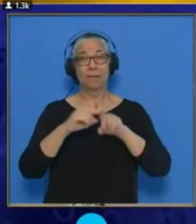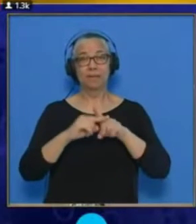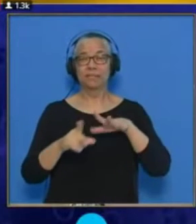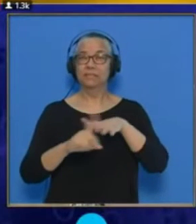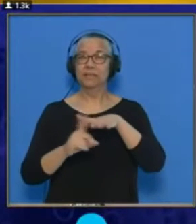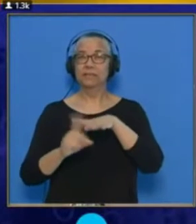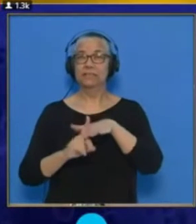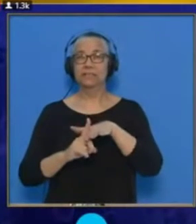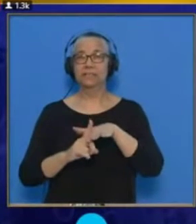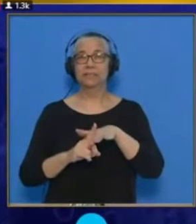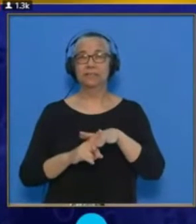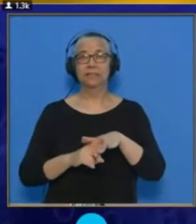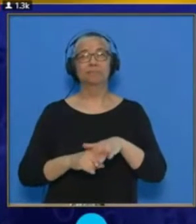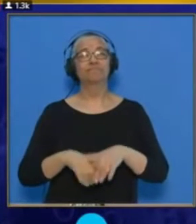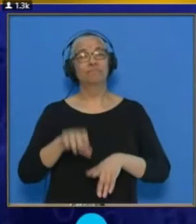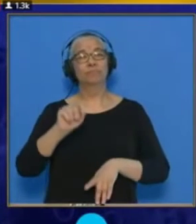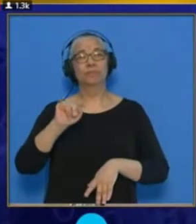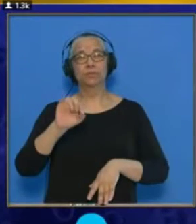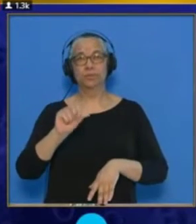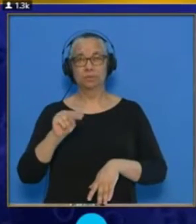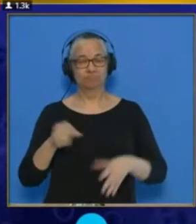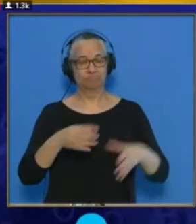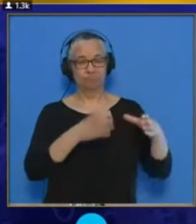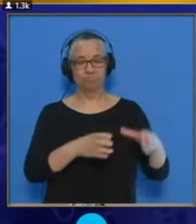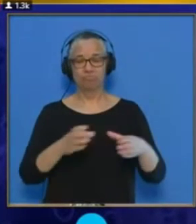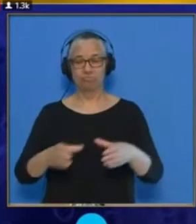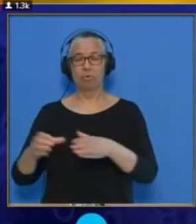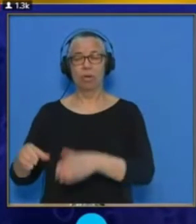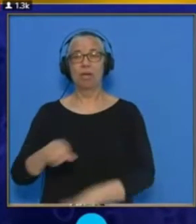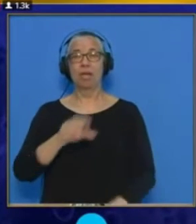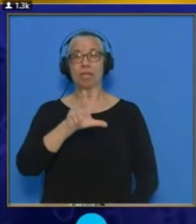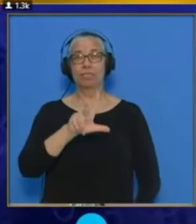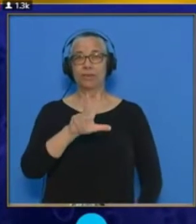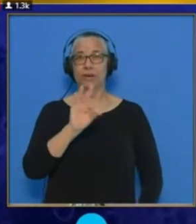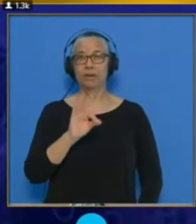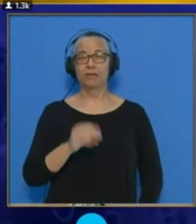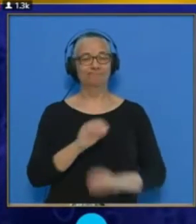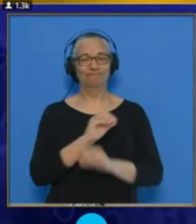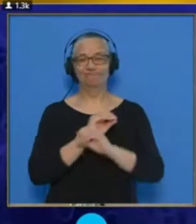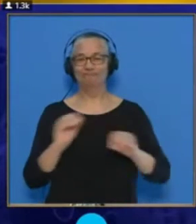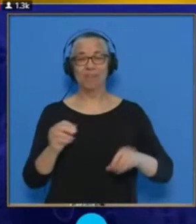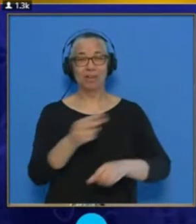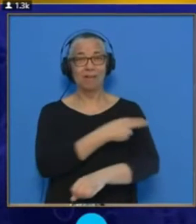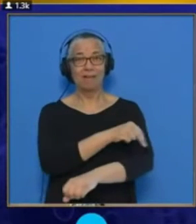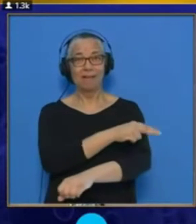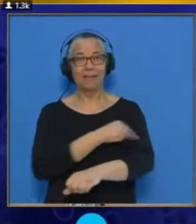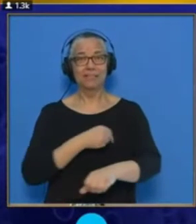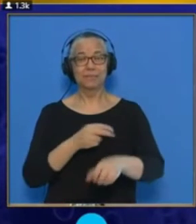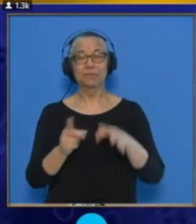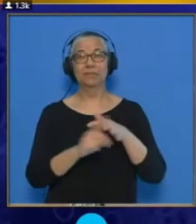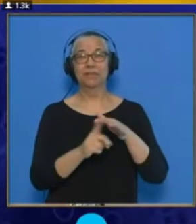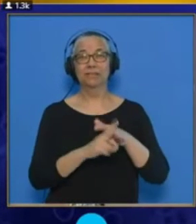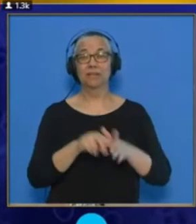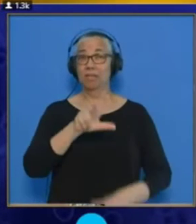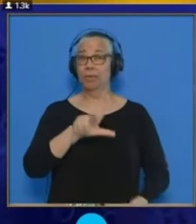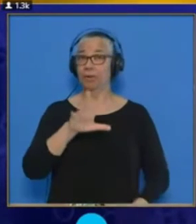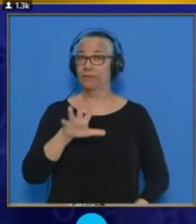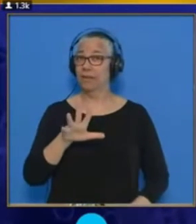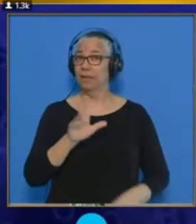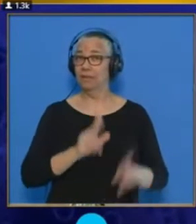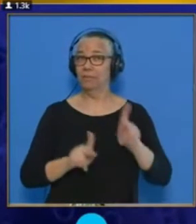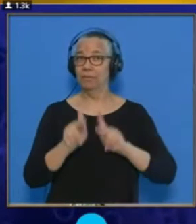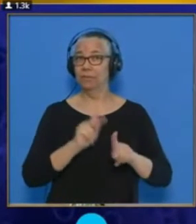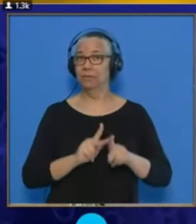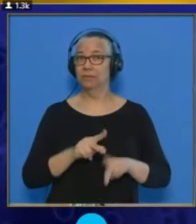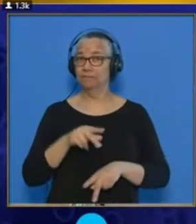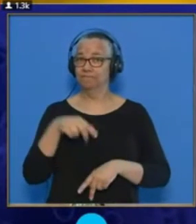cases, and their status is as follows. There are 39 active cases, of which 35 persons are under active